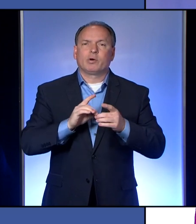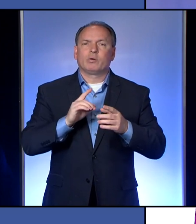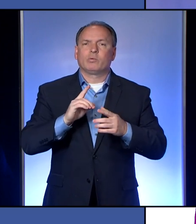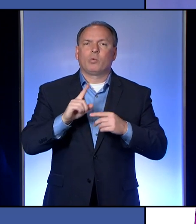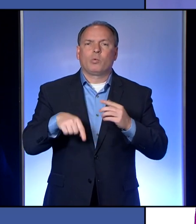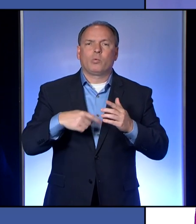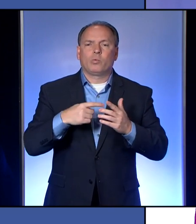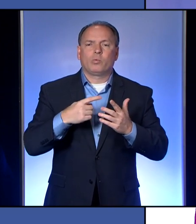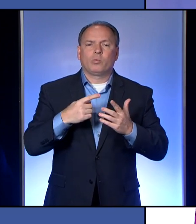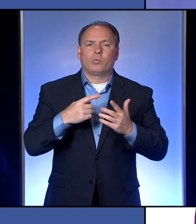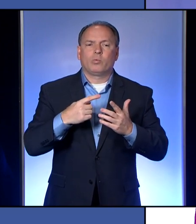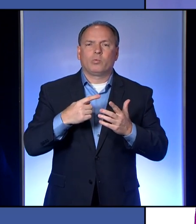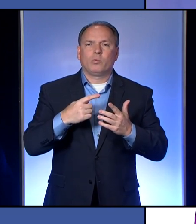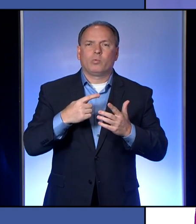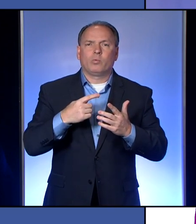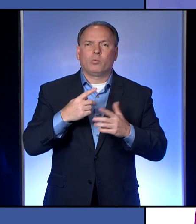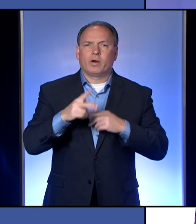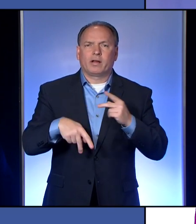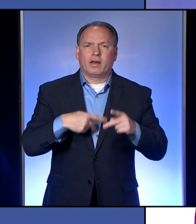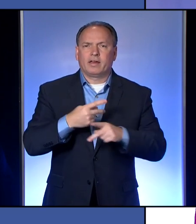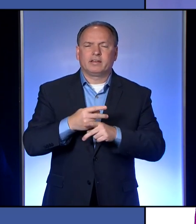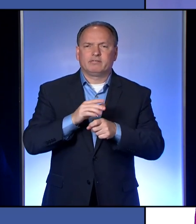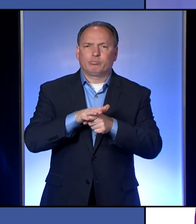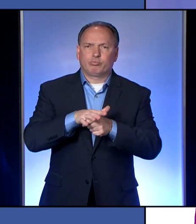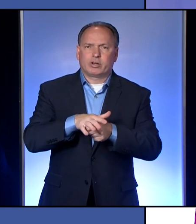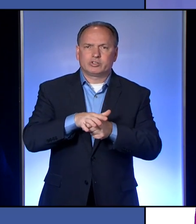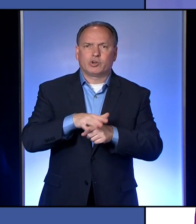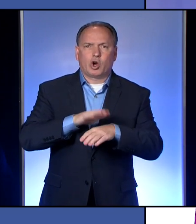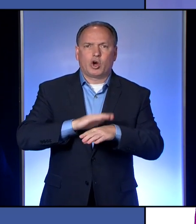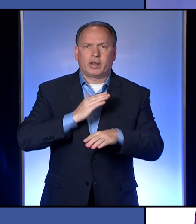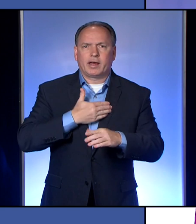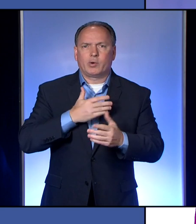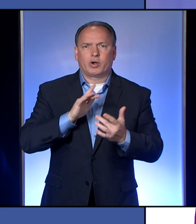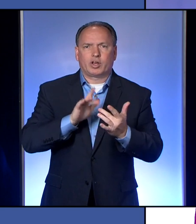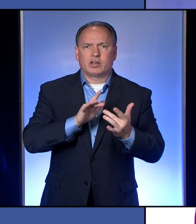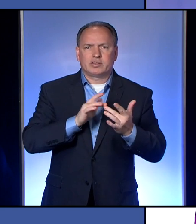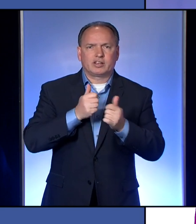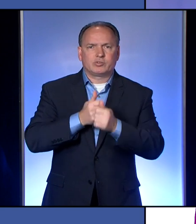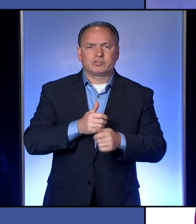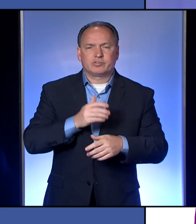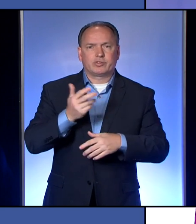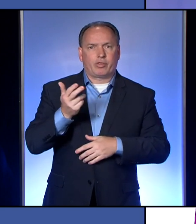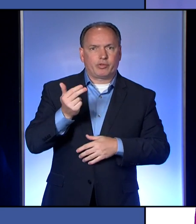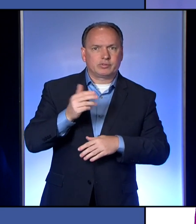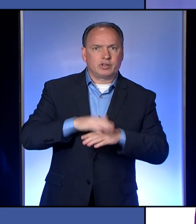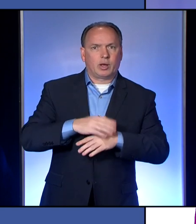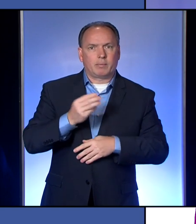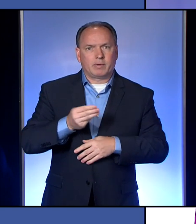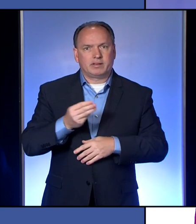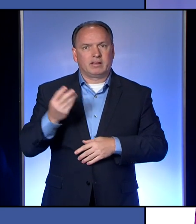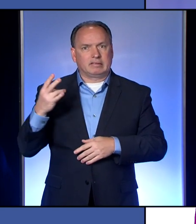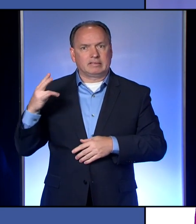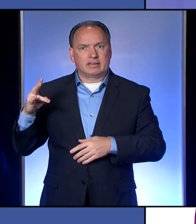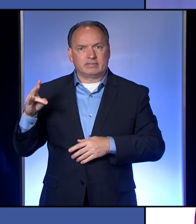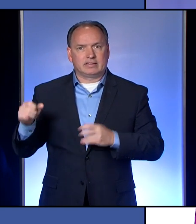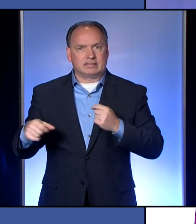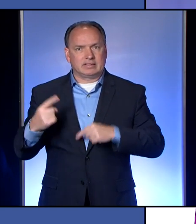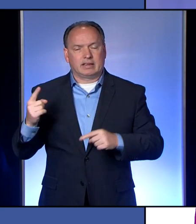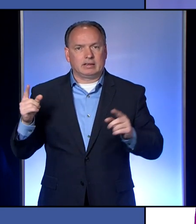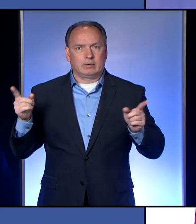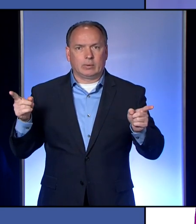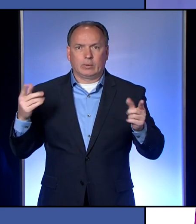strain this is putting on to our contact tracers between, you know, finding out 13 on Monday and then 17 today,